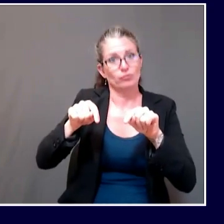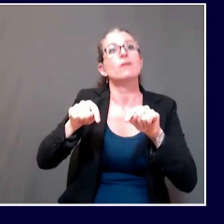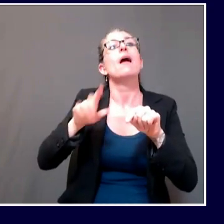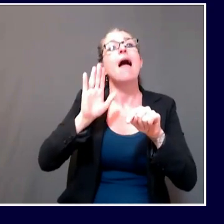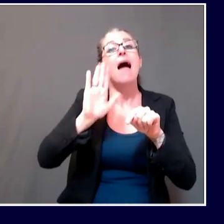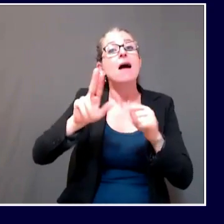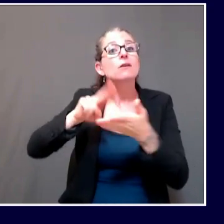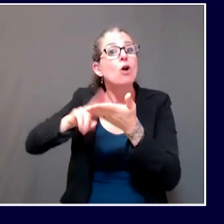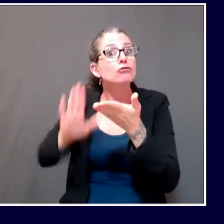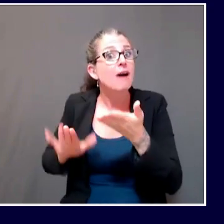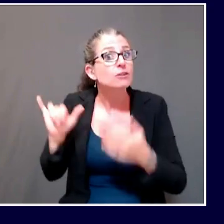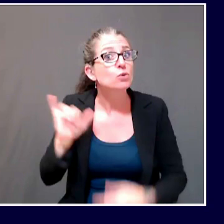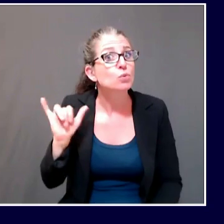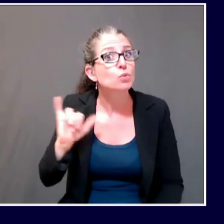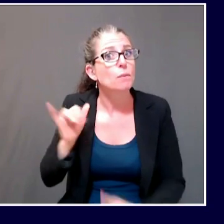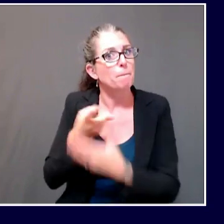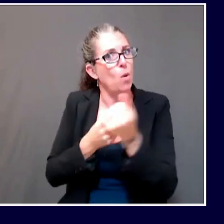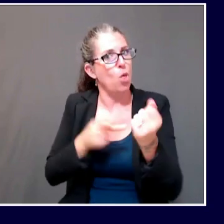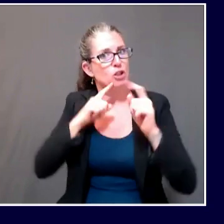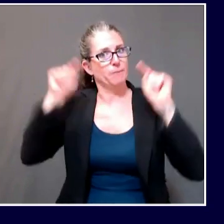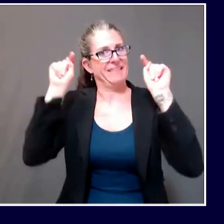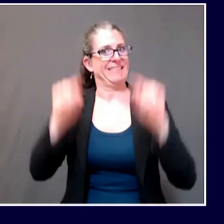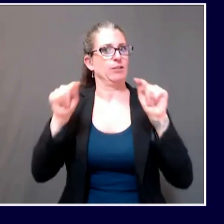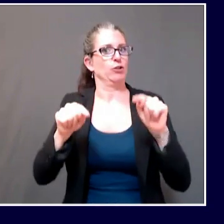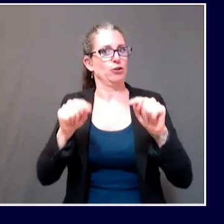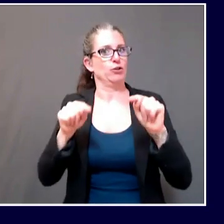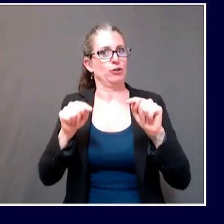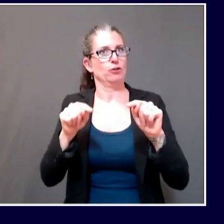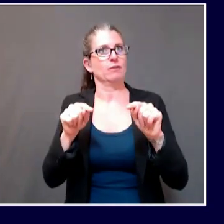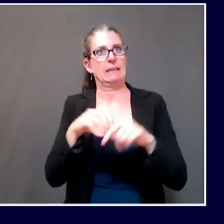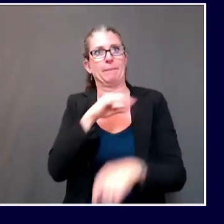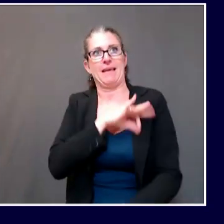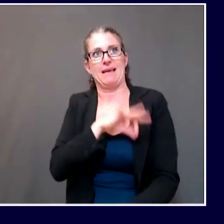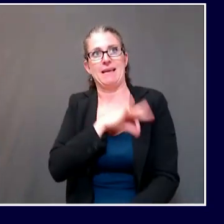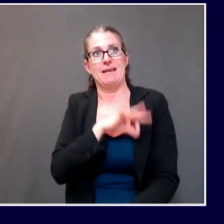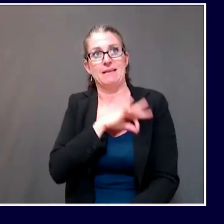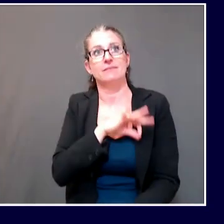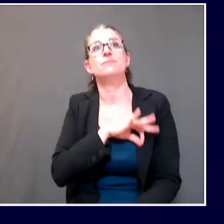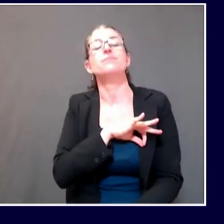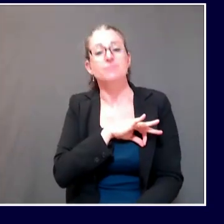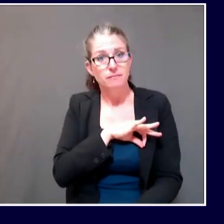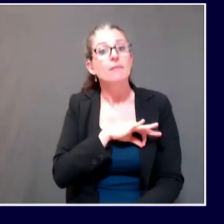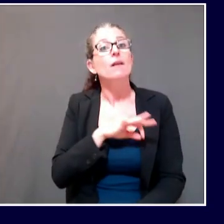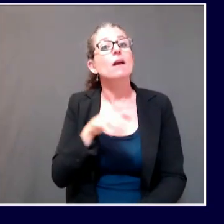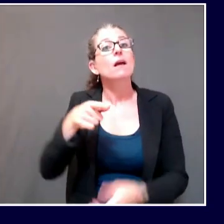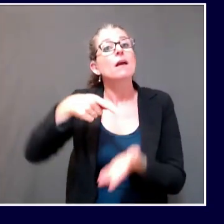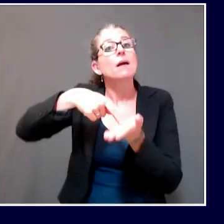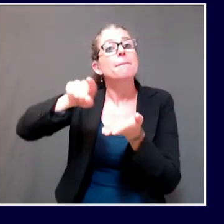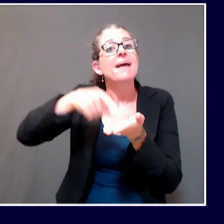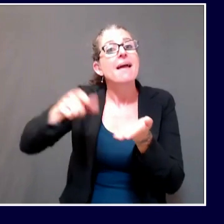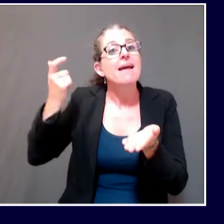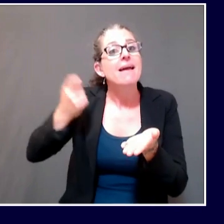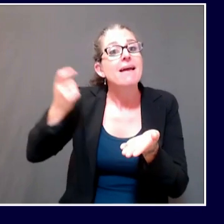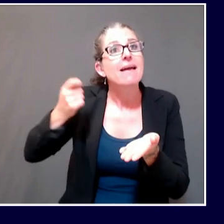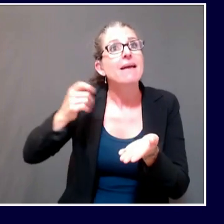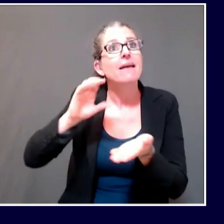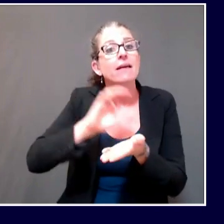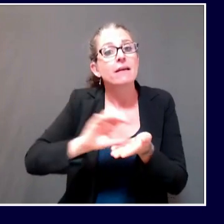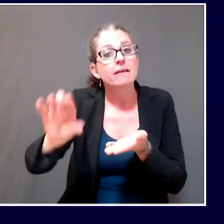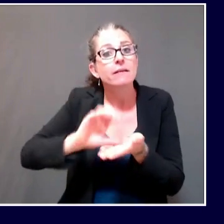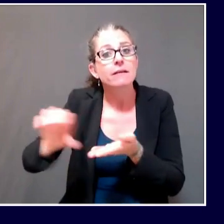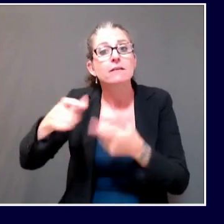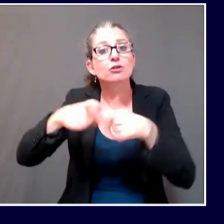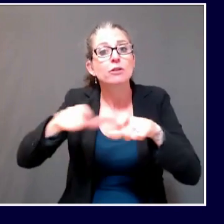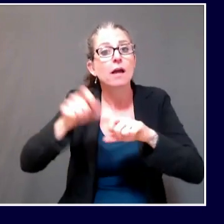payroll costs, rent or mortgage payments for business facilities, utility payments, expenses incurred in